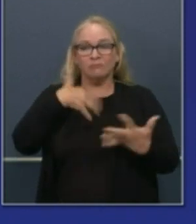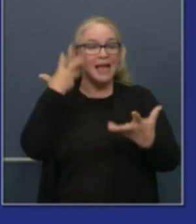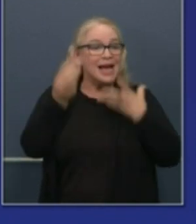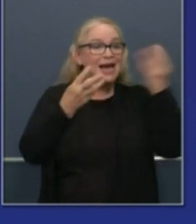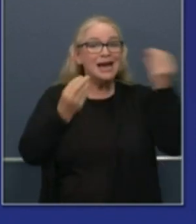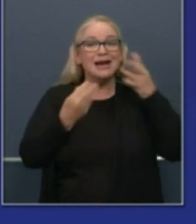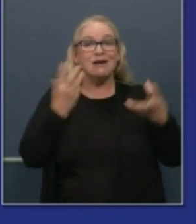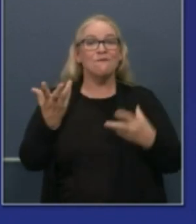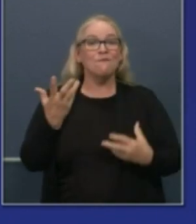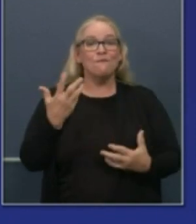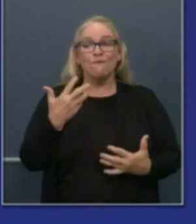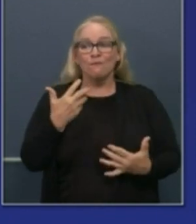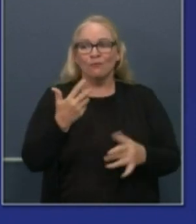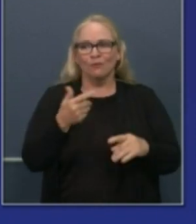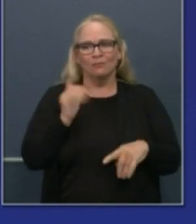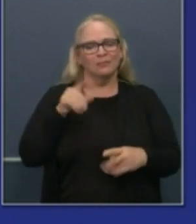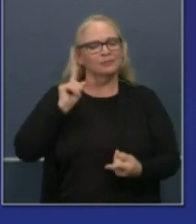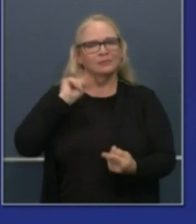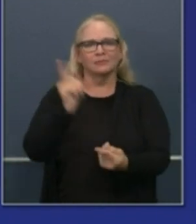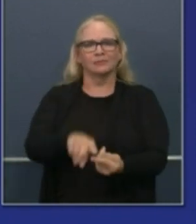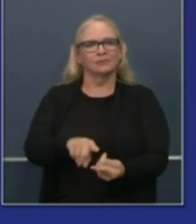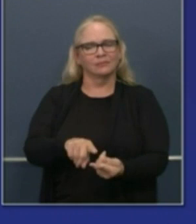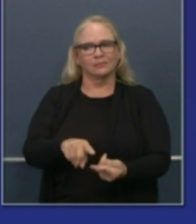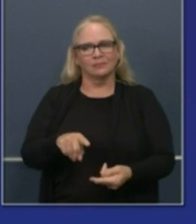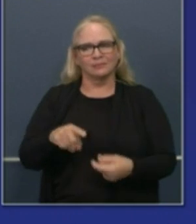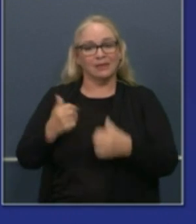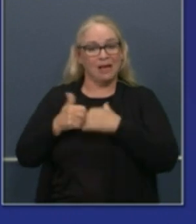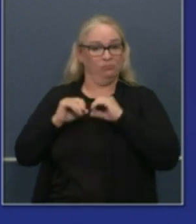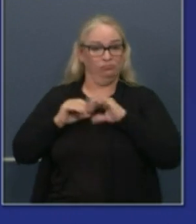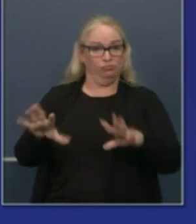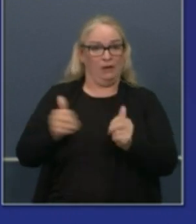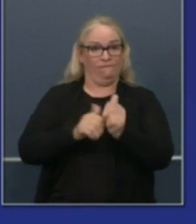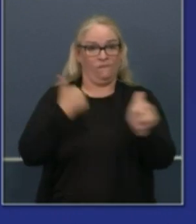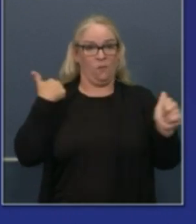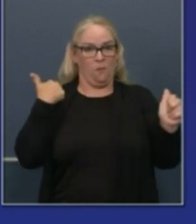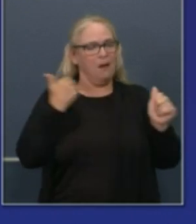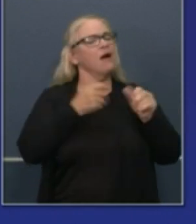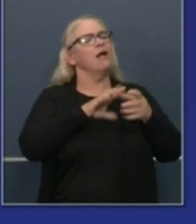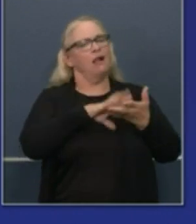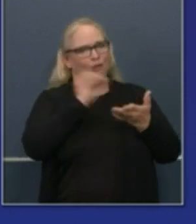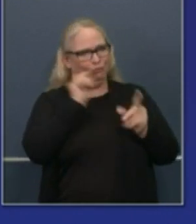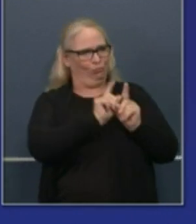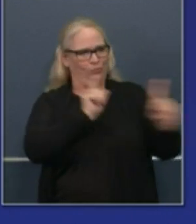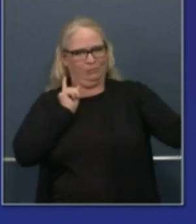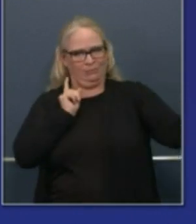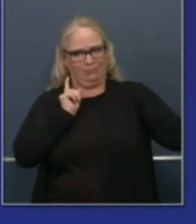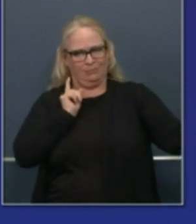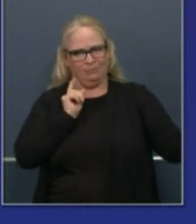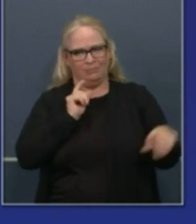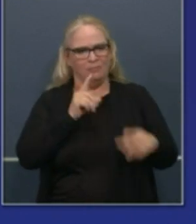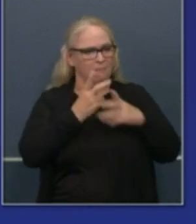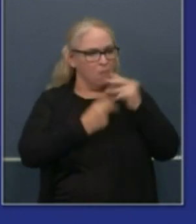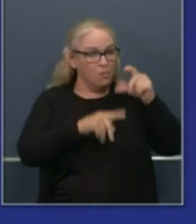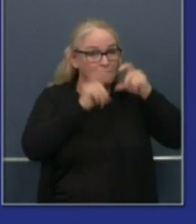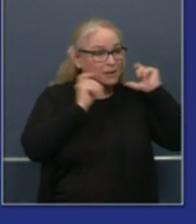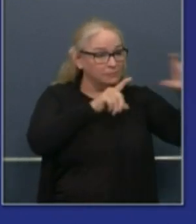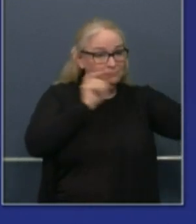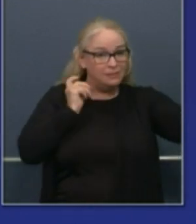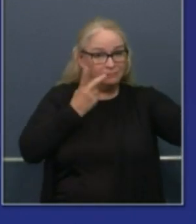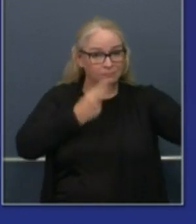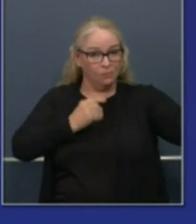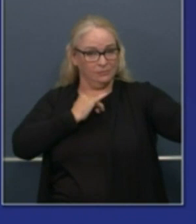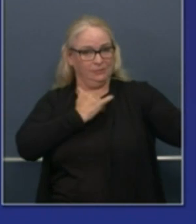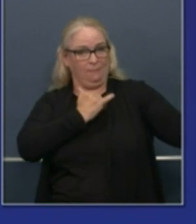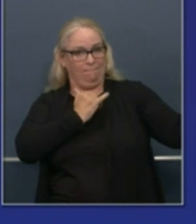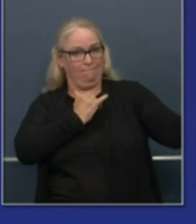of this disease. We have to minimize that by practicing physical distancing, wearing the face coverings and doing the kinds of things